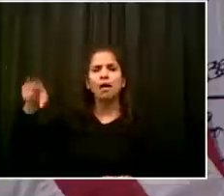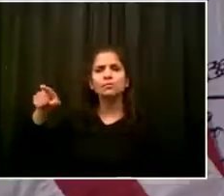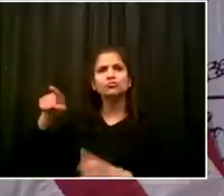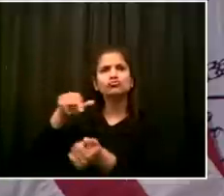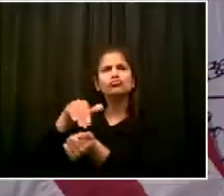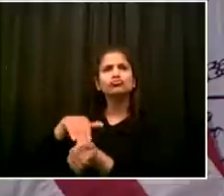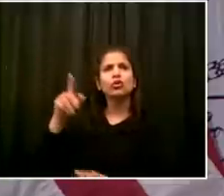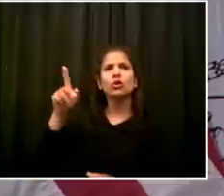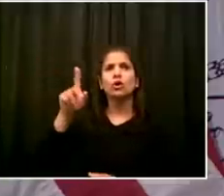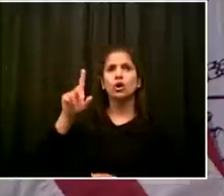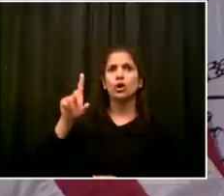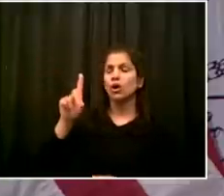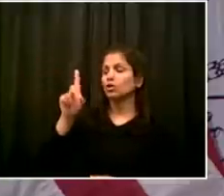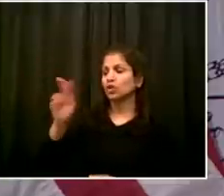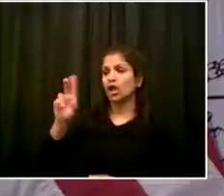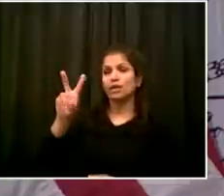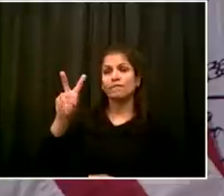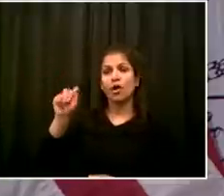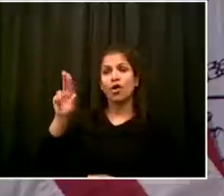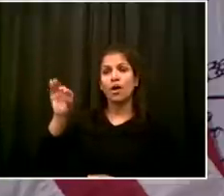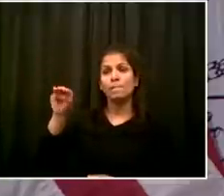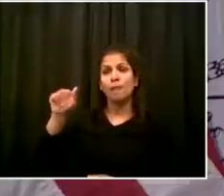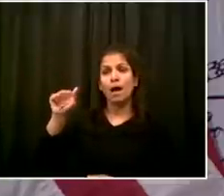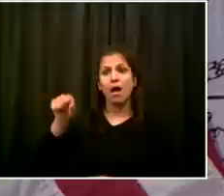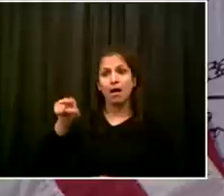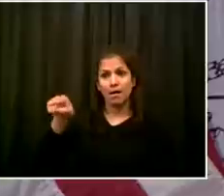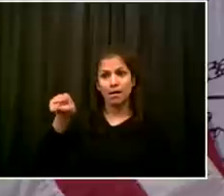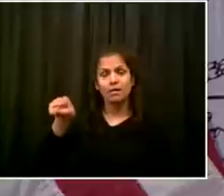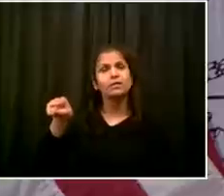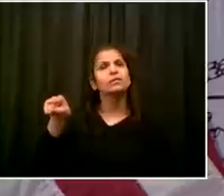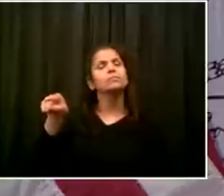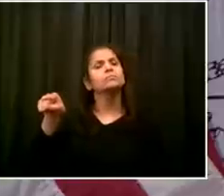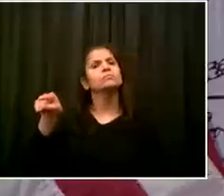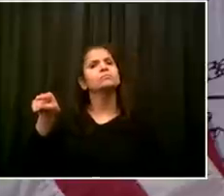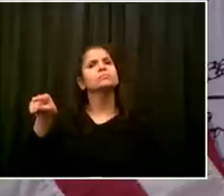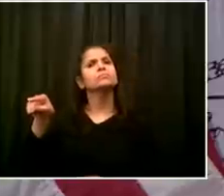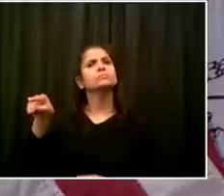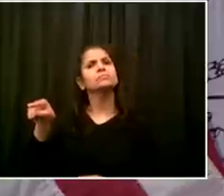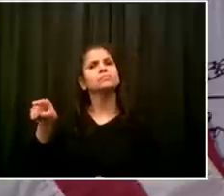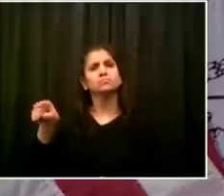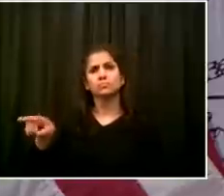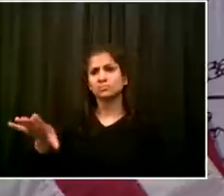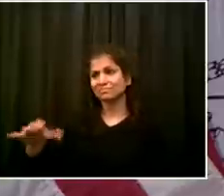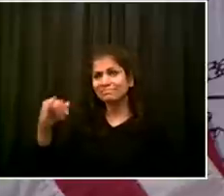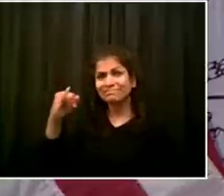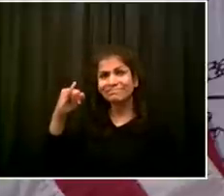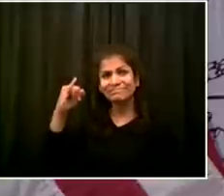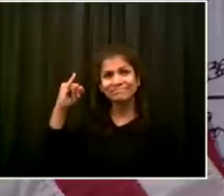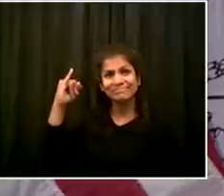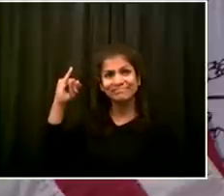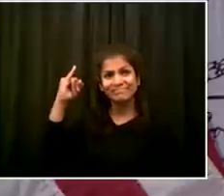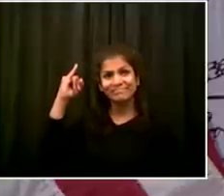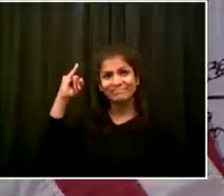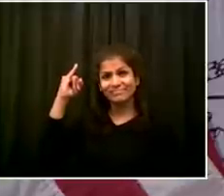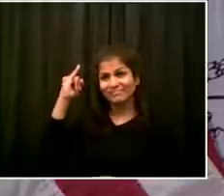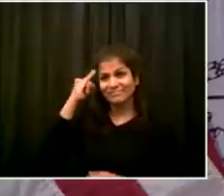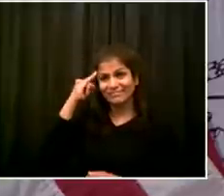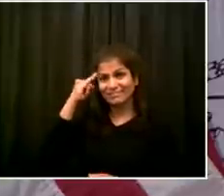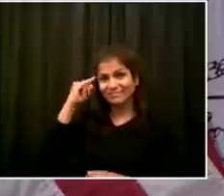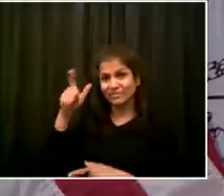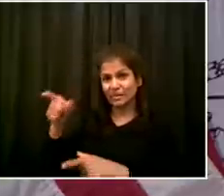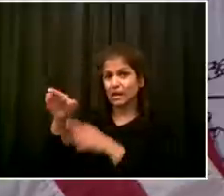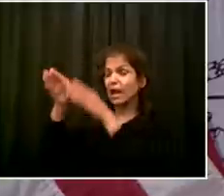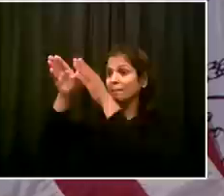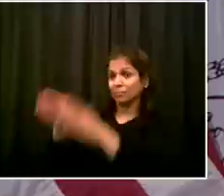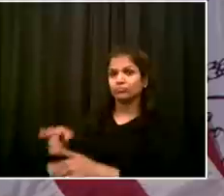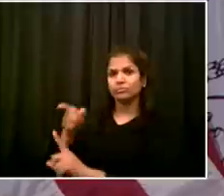for people who test positive for antibodies. And he mentioned